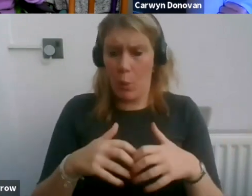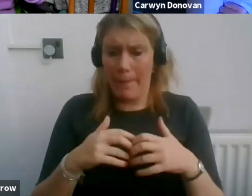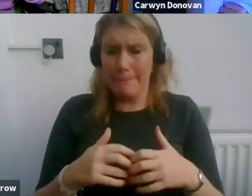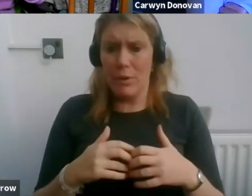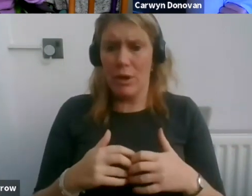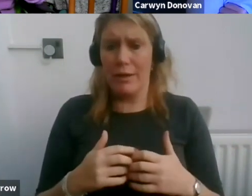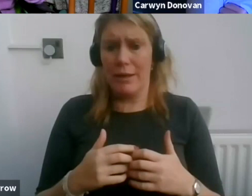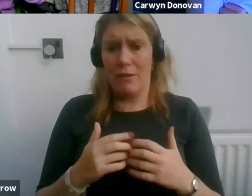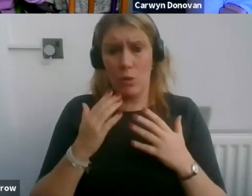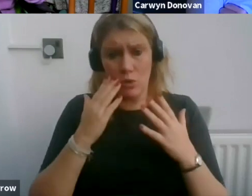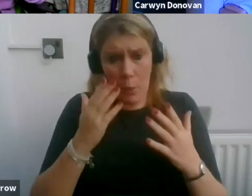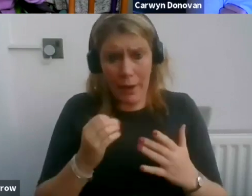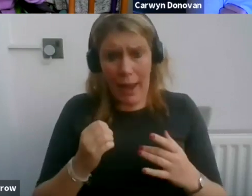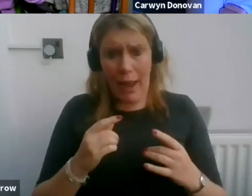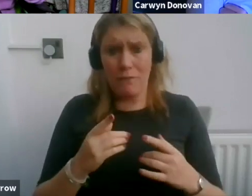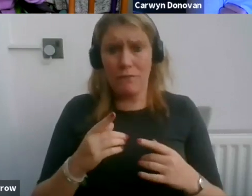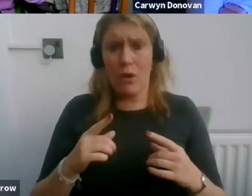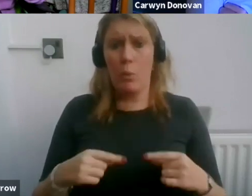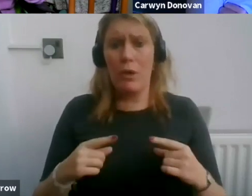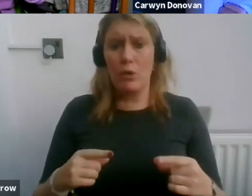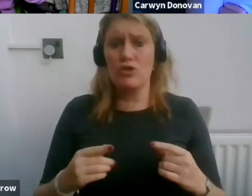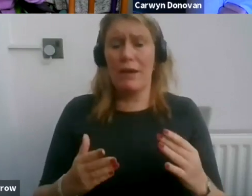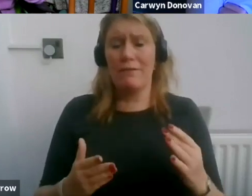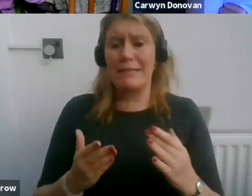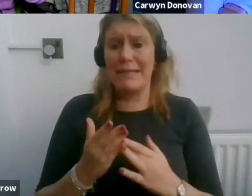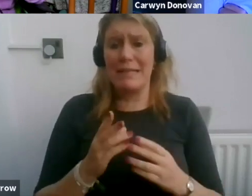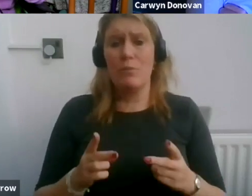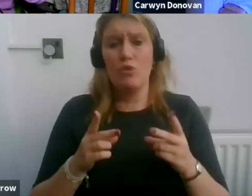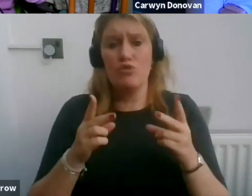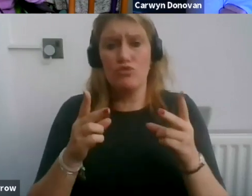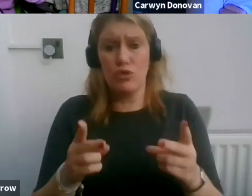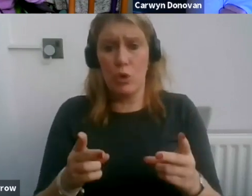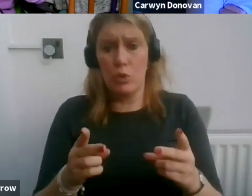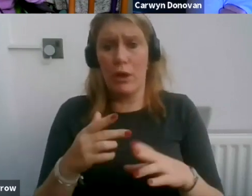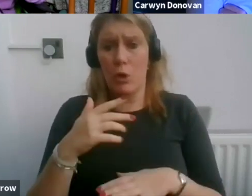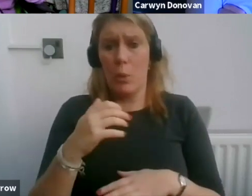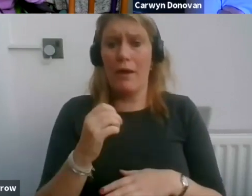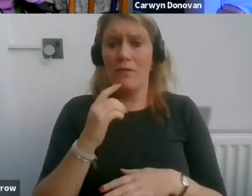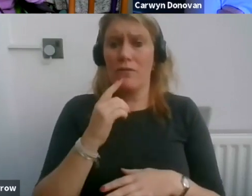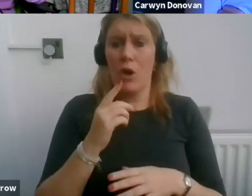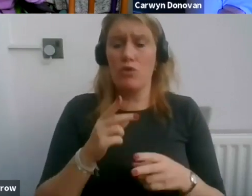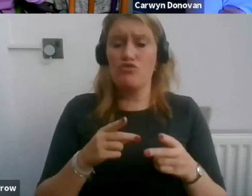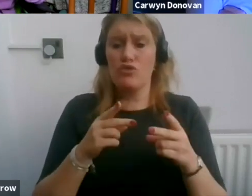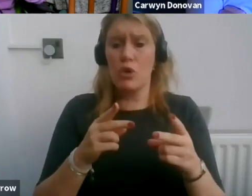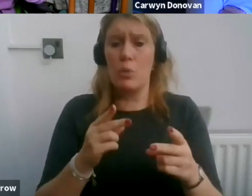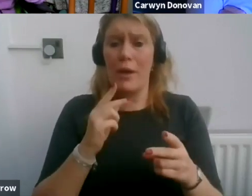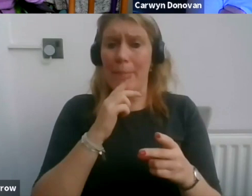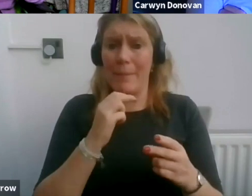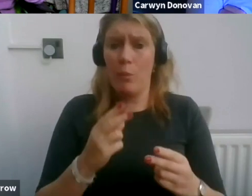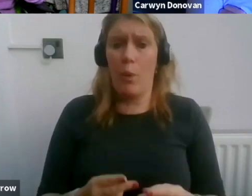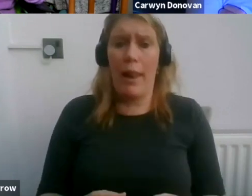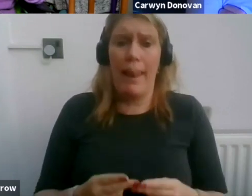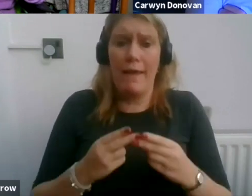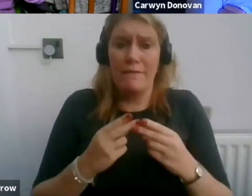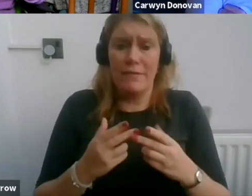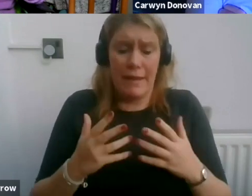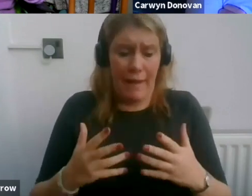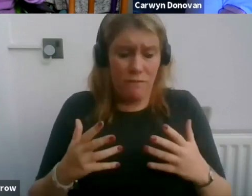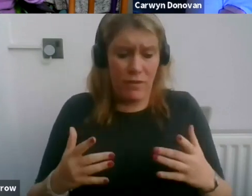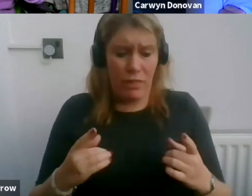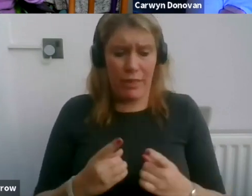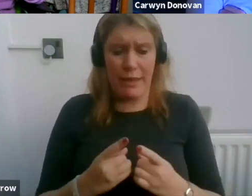don't have a wheelchair accessible route you have a route where people are lifting heavy things all of the time completely